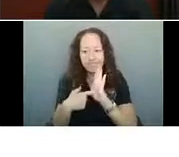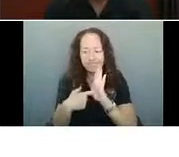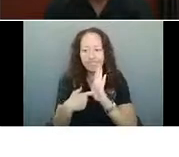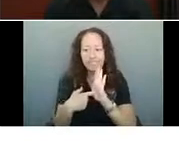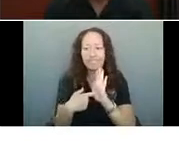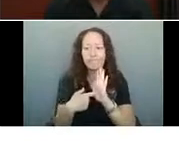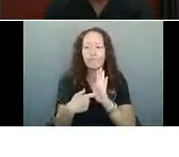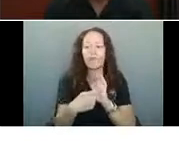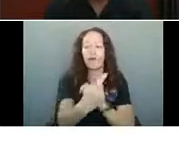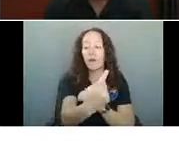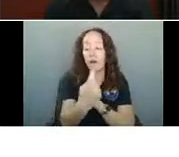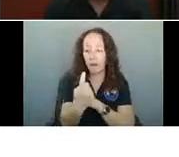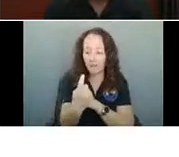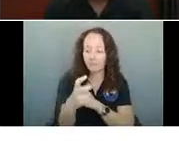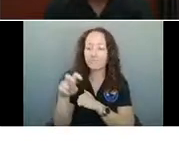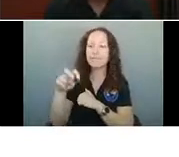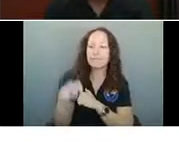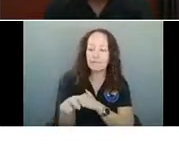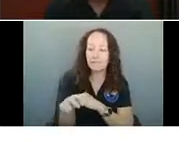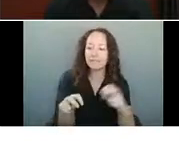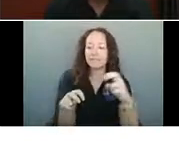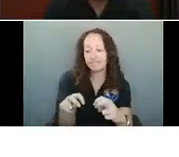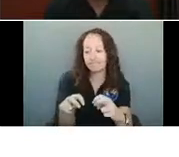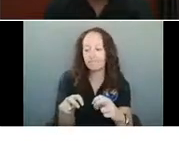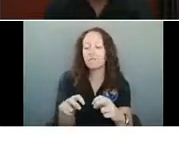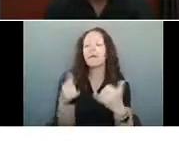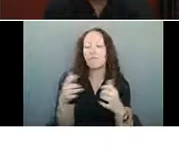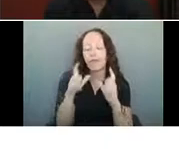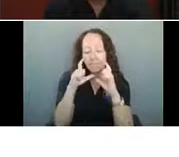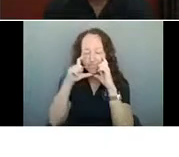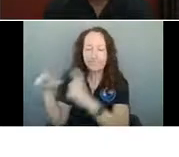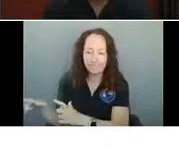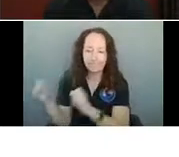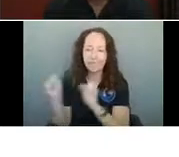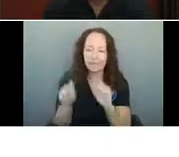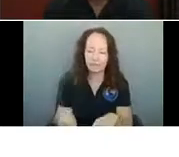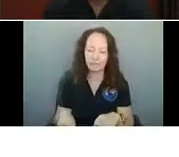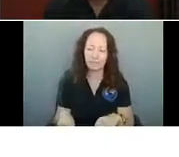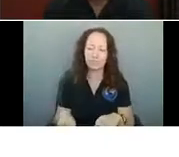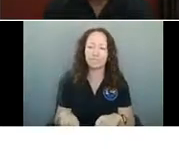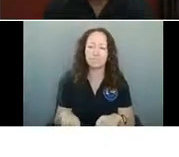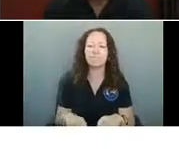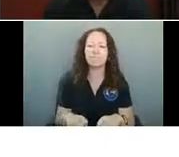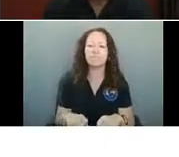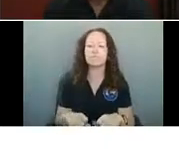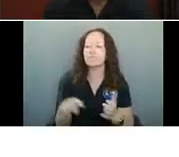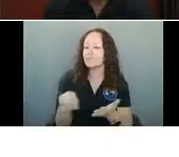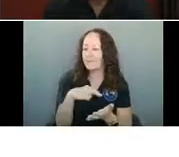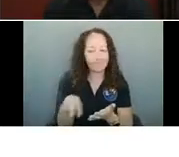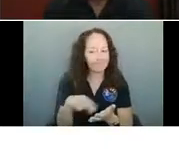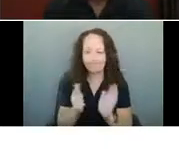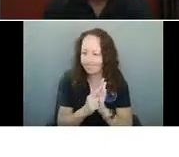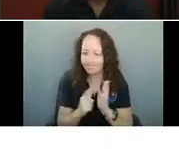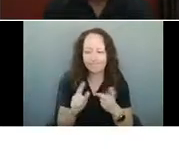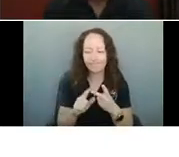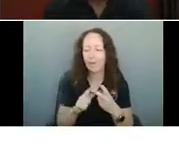people are seated and drinking or eating. There is no dancing, no karaoke, no parlor